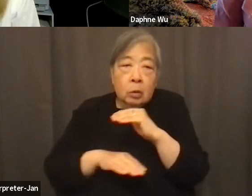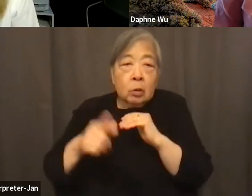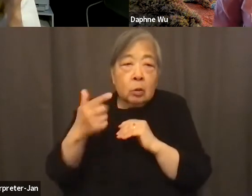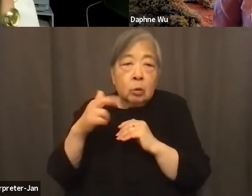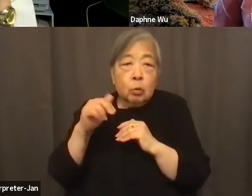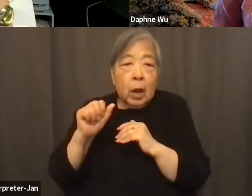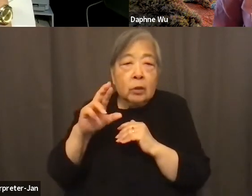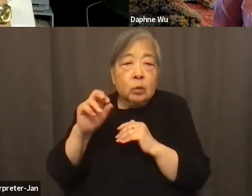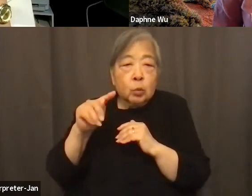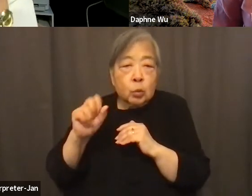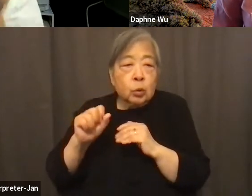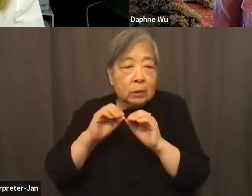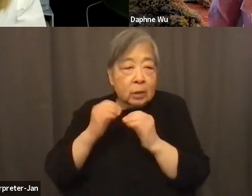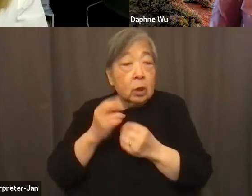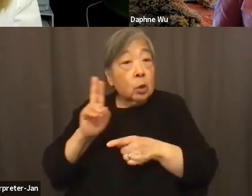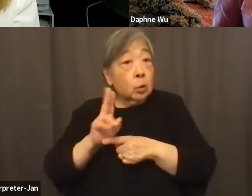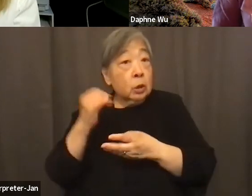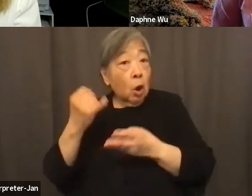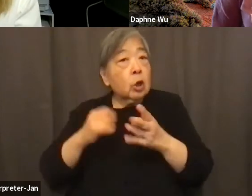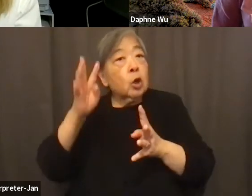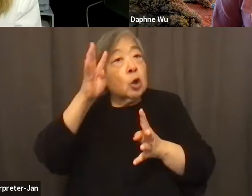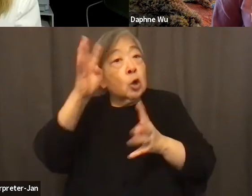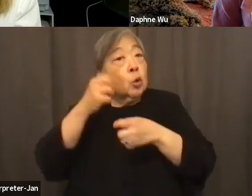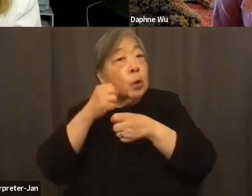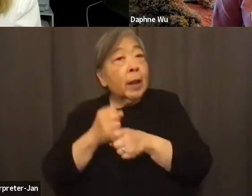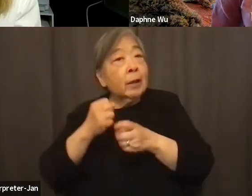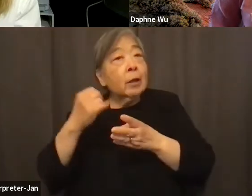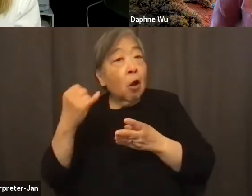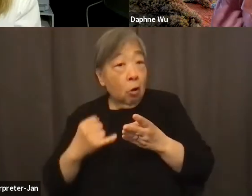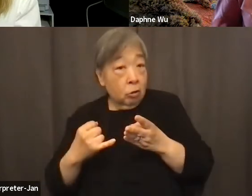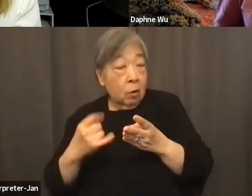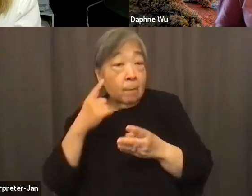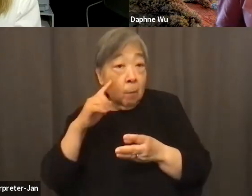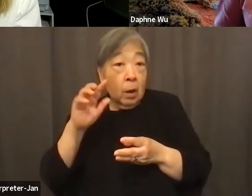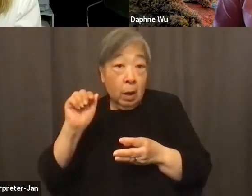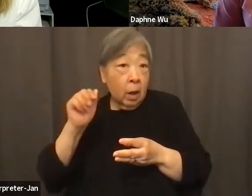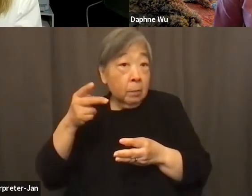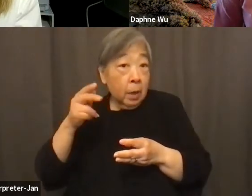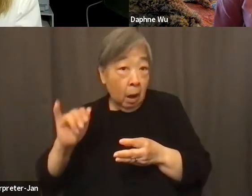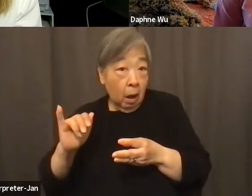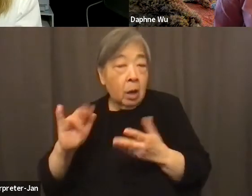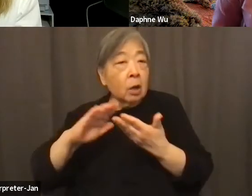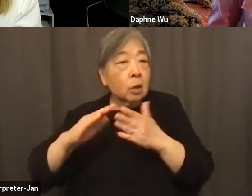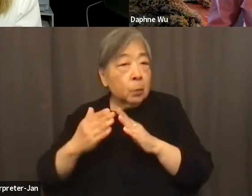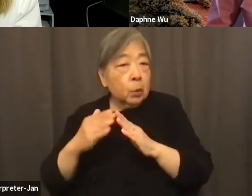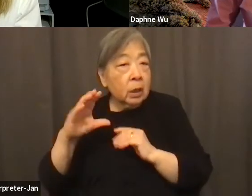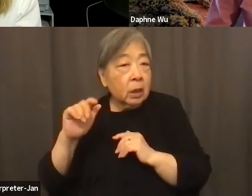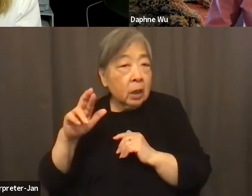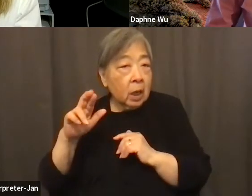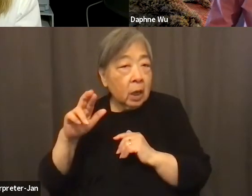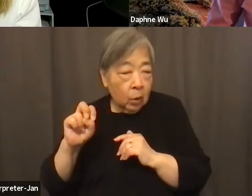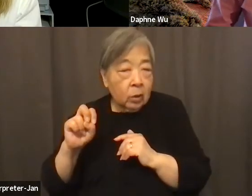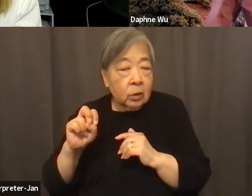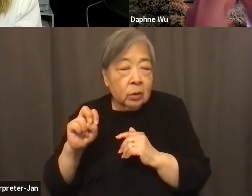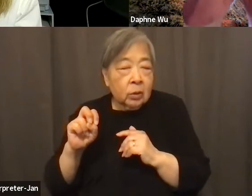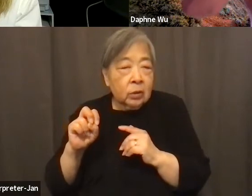using art, creating art for AAPI community care. To impact that a bit